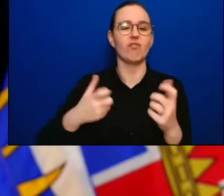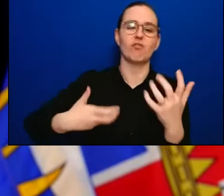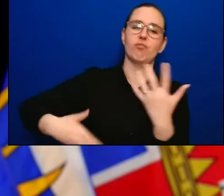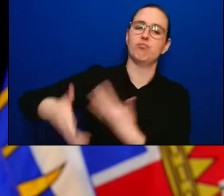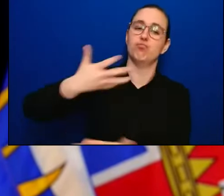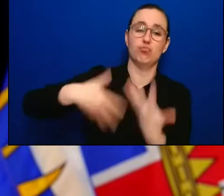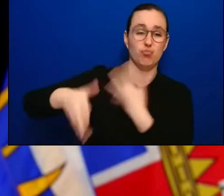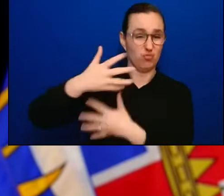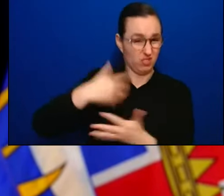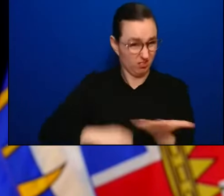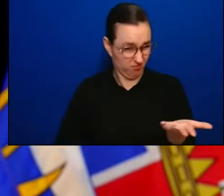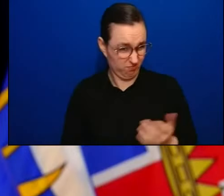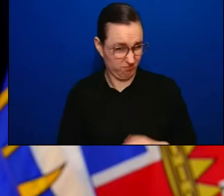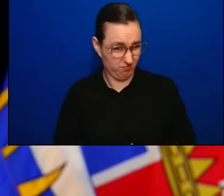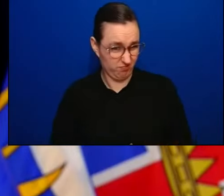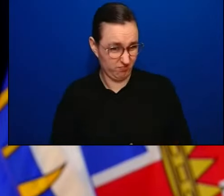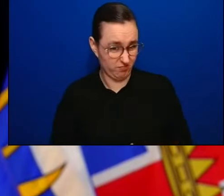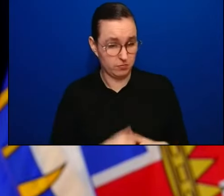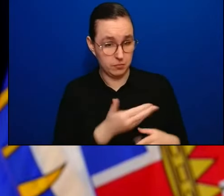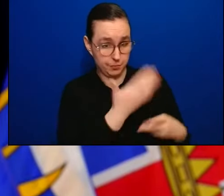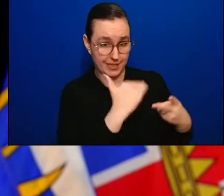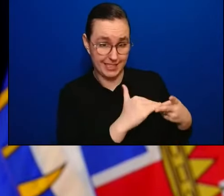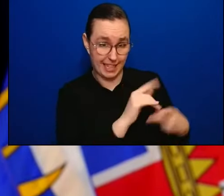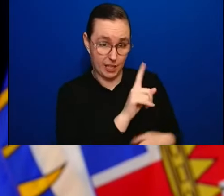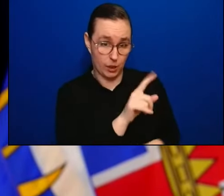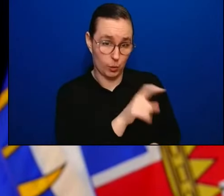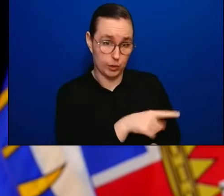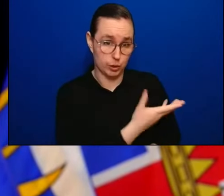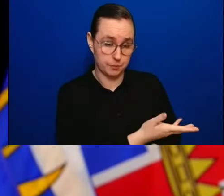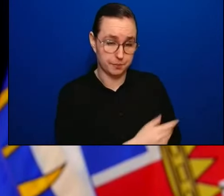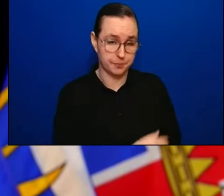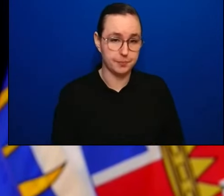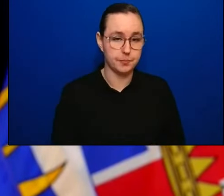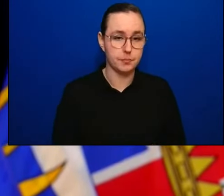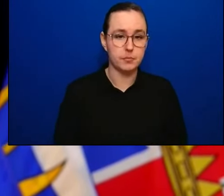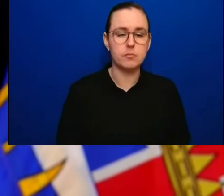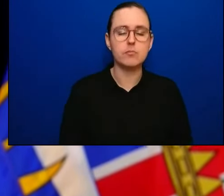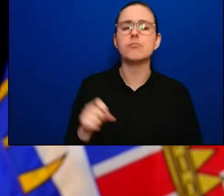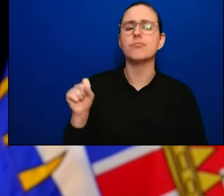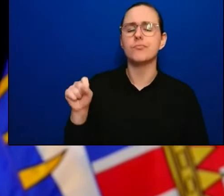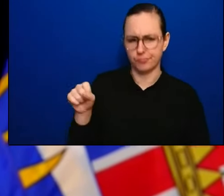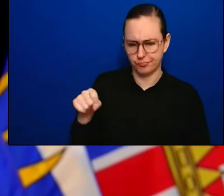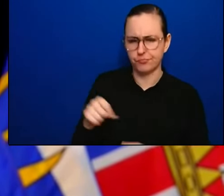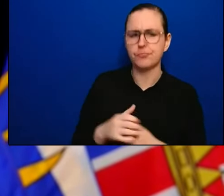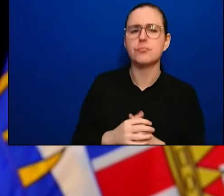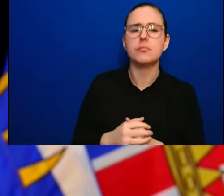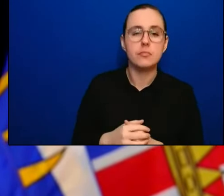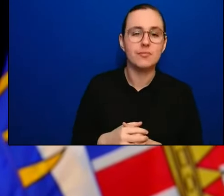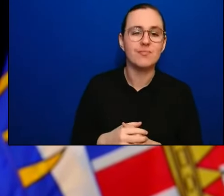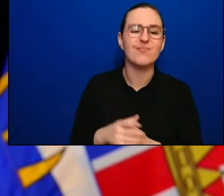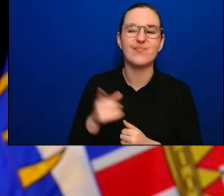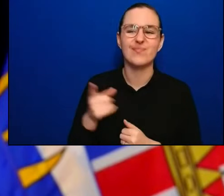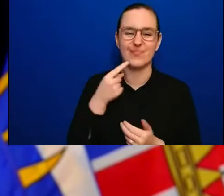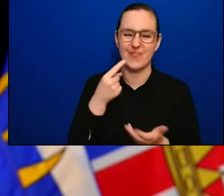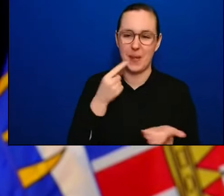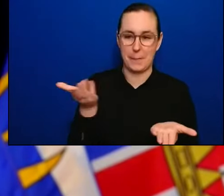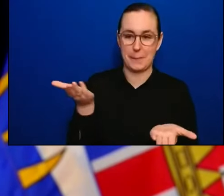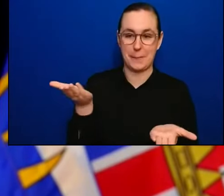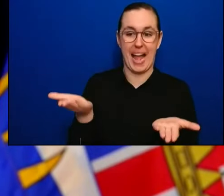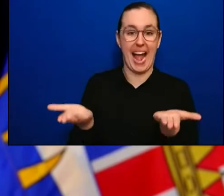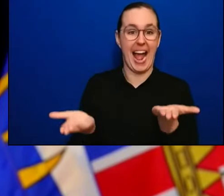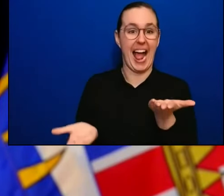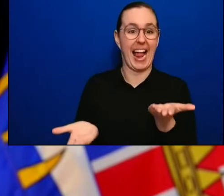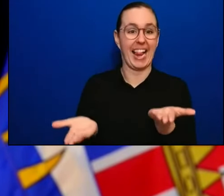I do. Thank you. Dr Henry, just further to your note on needing to find that balance. You know, a lot of